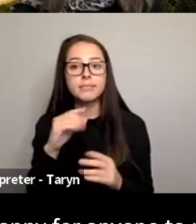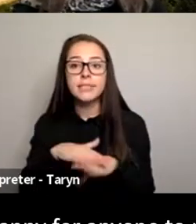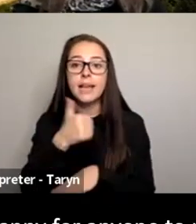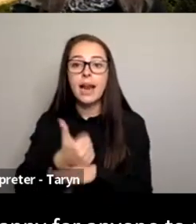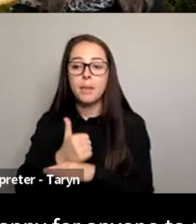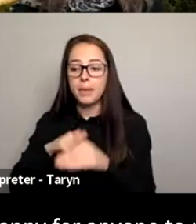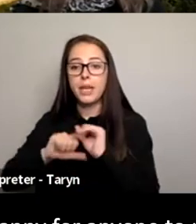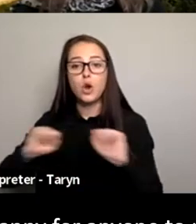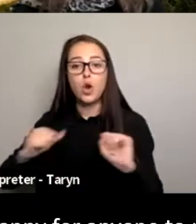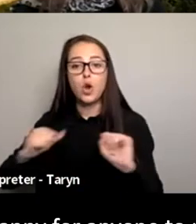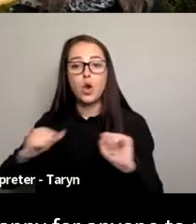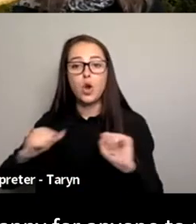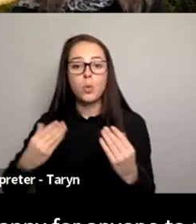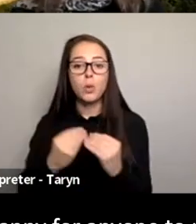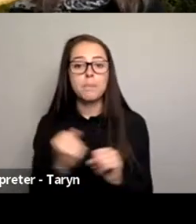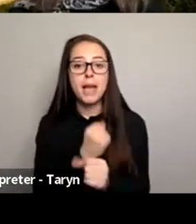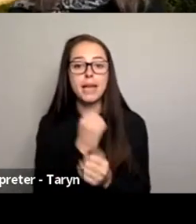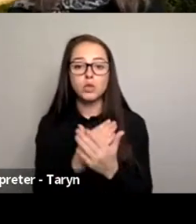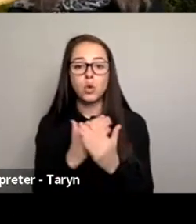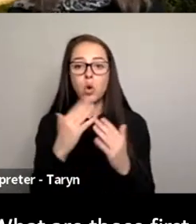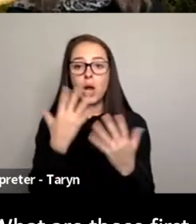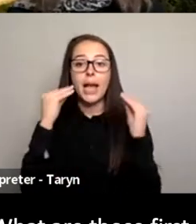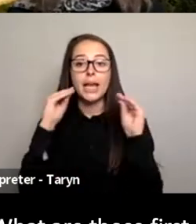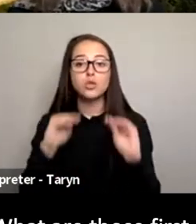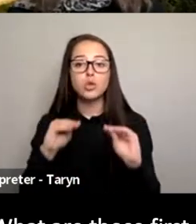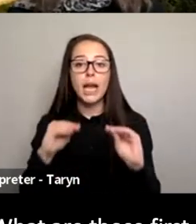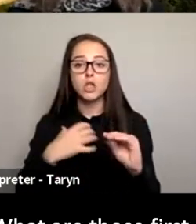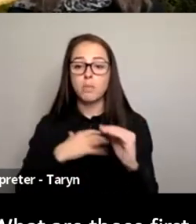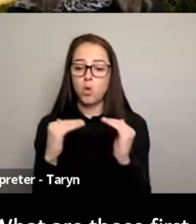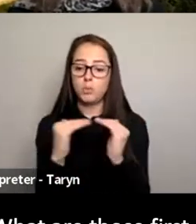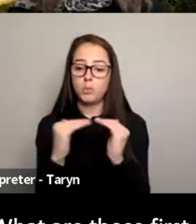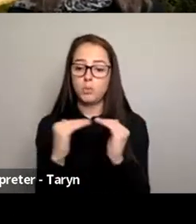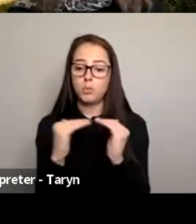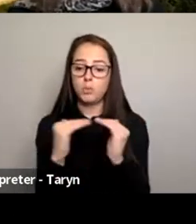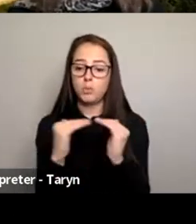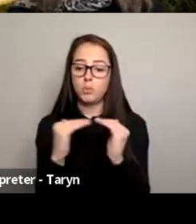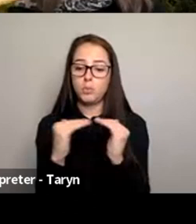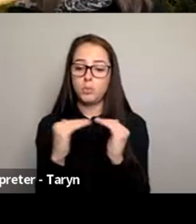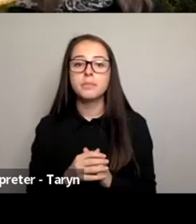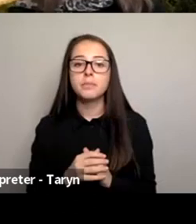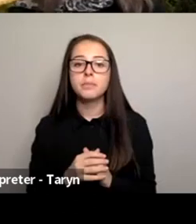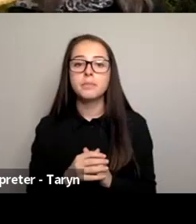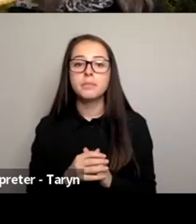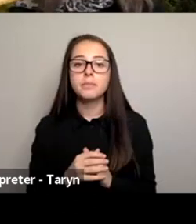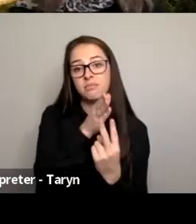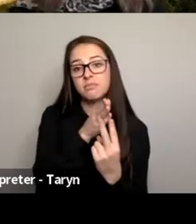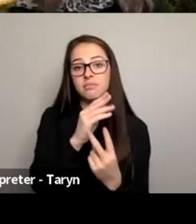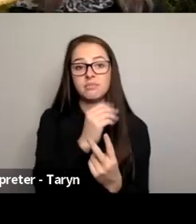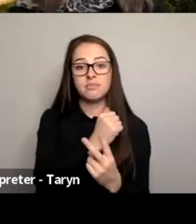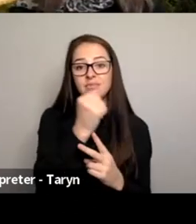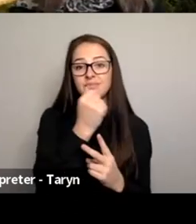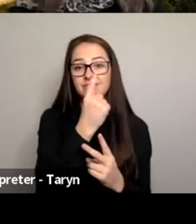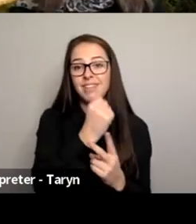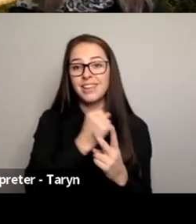to pop your hand up and jump in. What are those first two steps you can take in that circumstance? Allie?